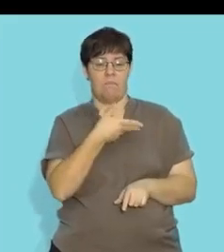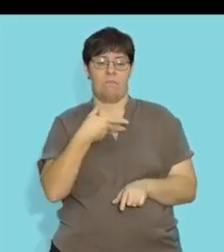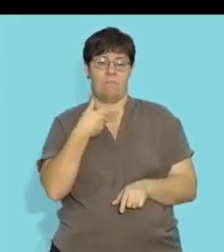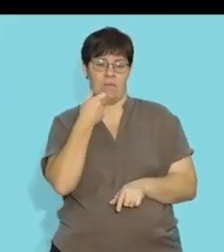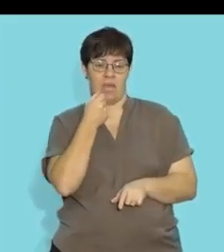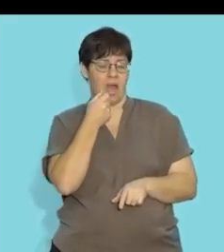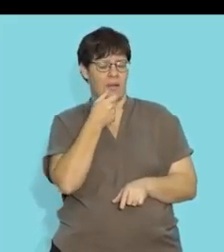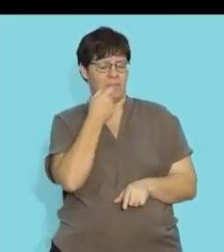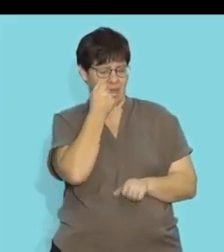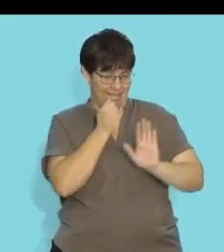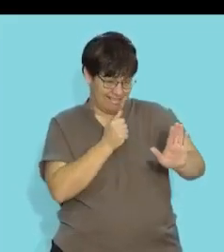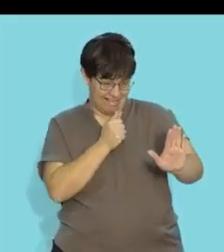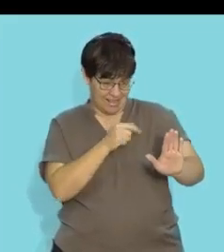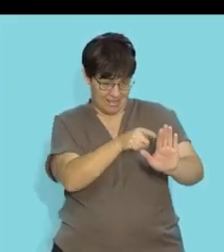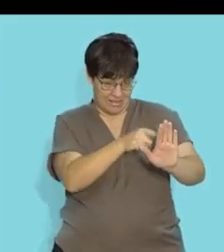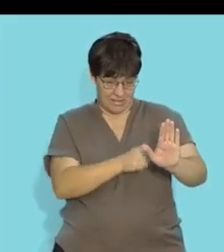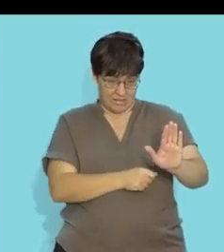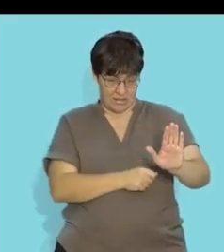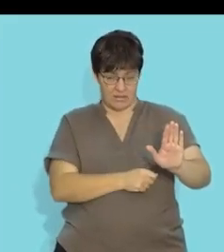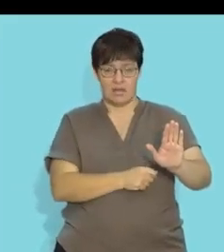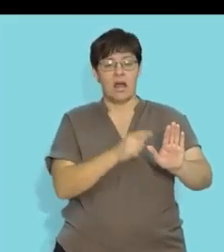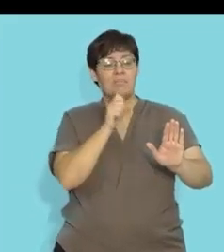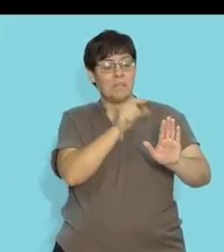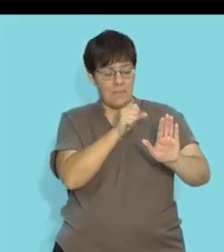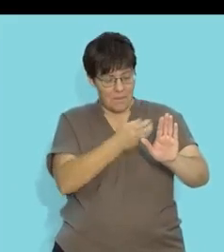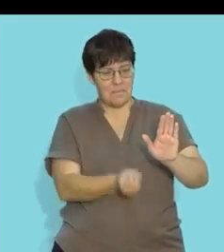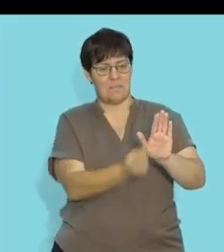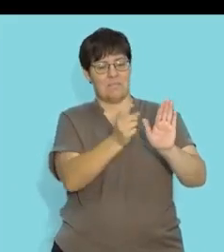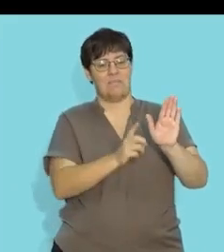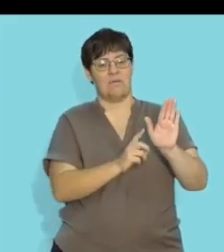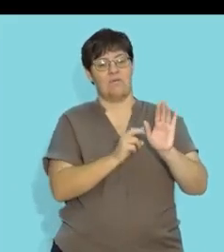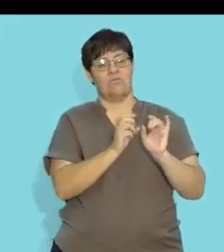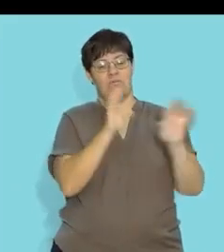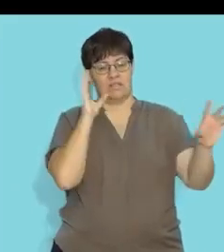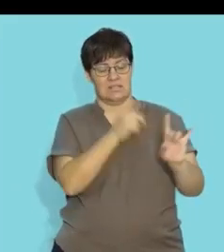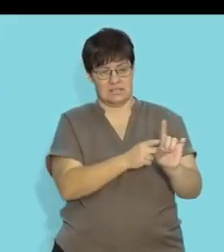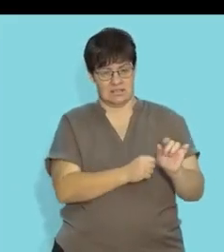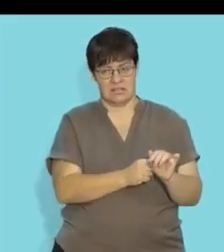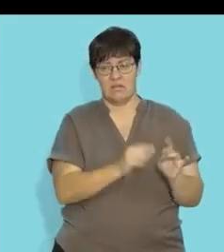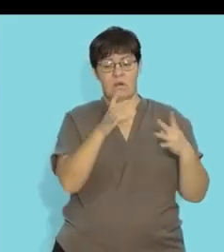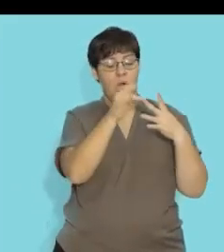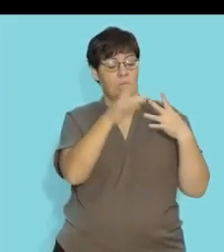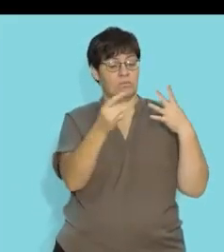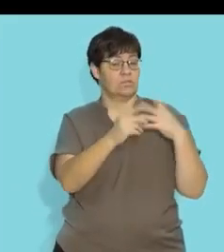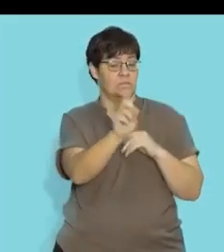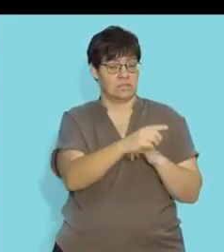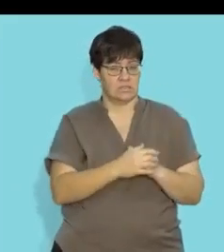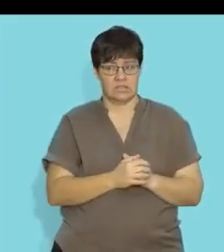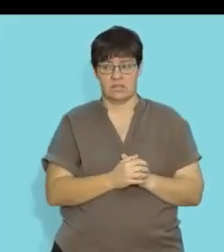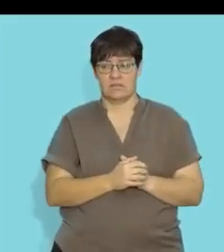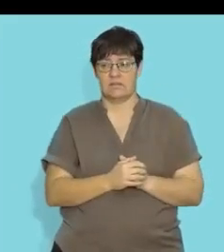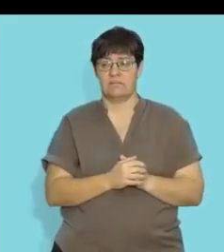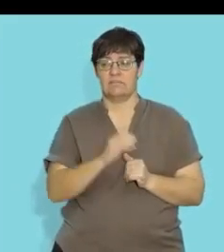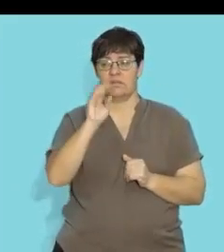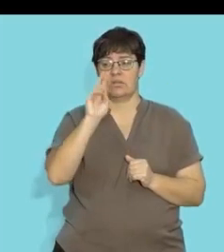it's the tube that releases the semen from the male so guys the options that are given here are the ureter